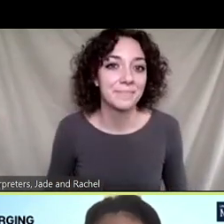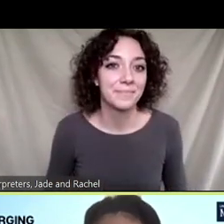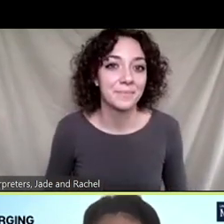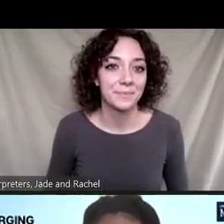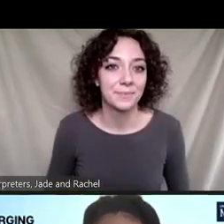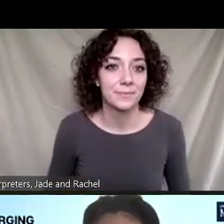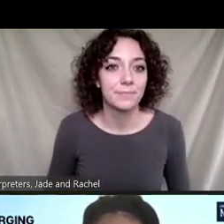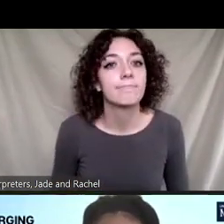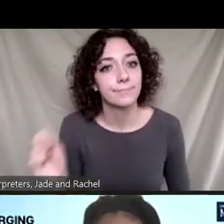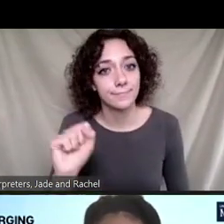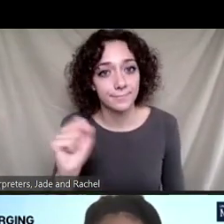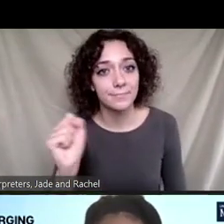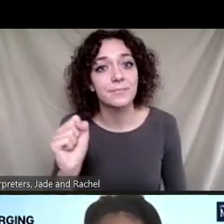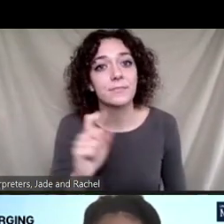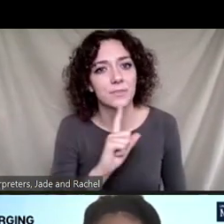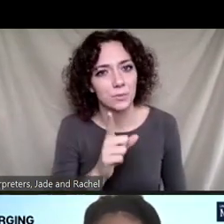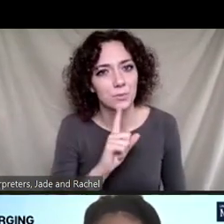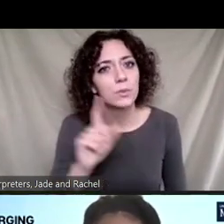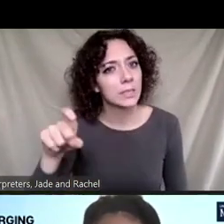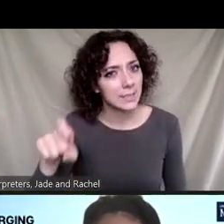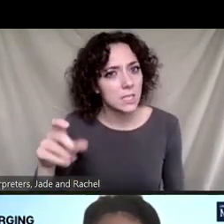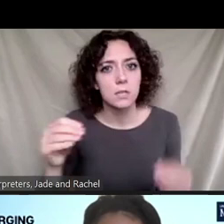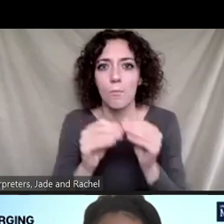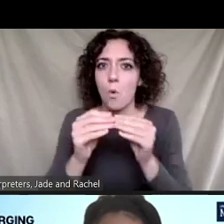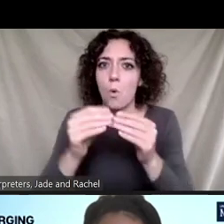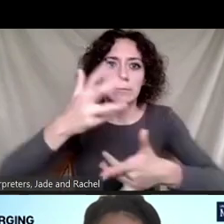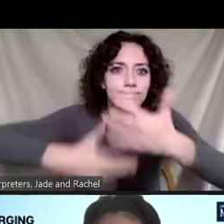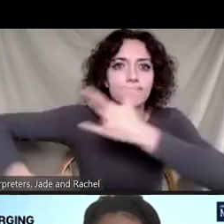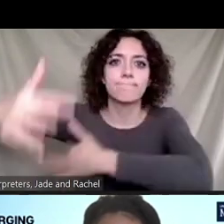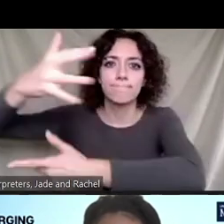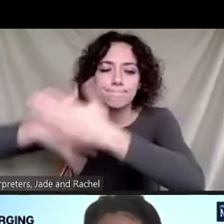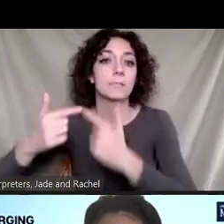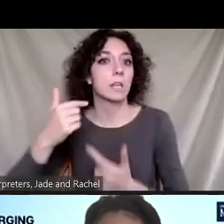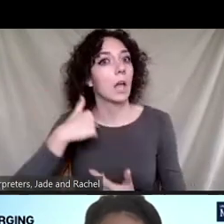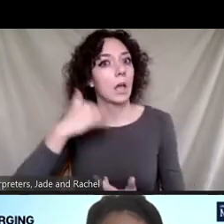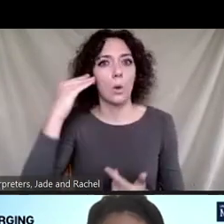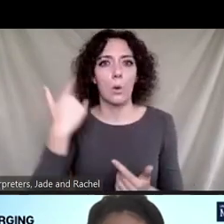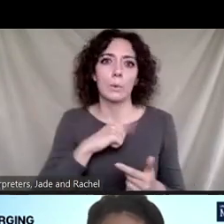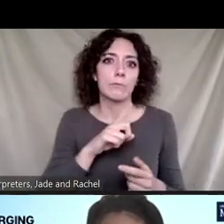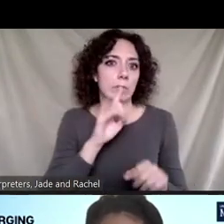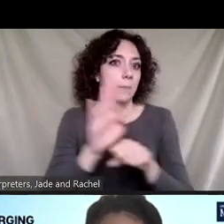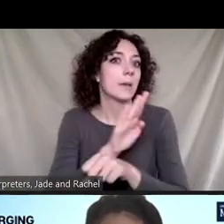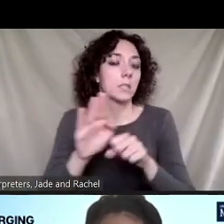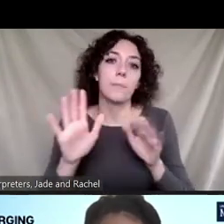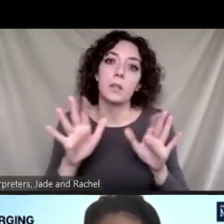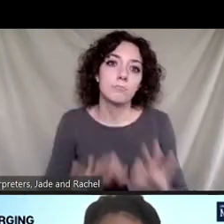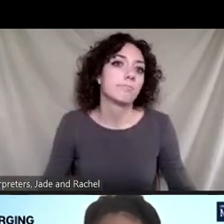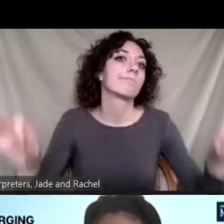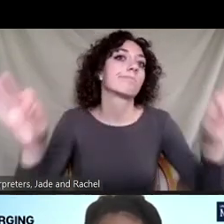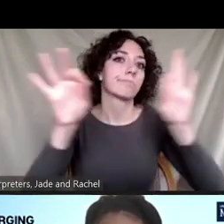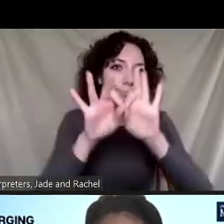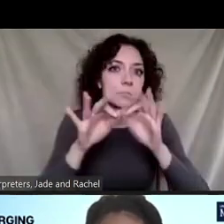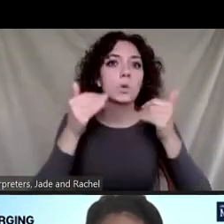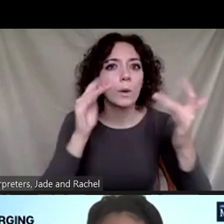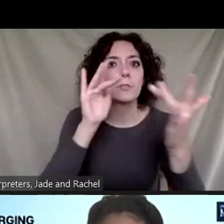Yeah, definitely need to have more interactions. I know we're all very busy, but, uh, definitely important to reach